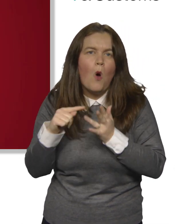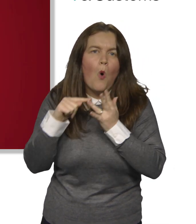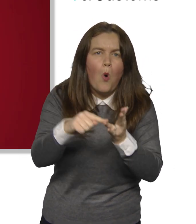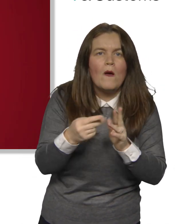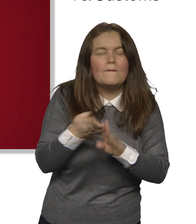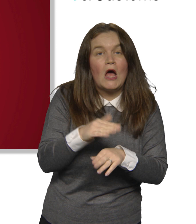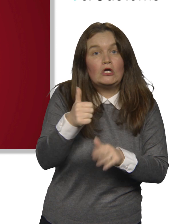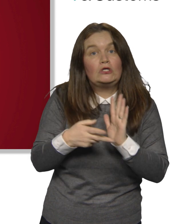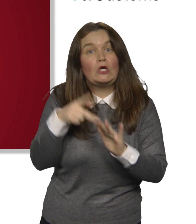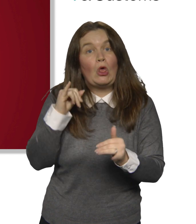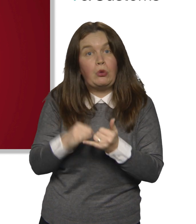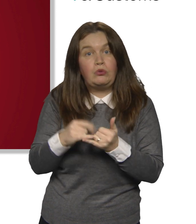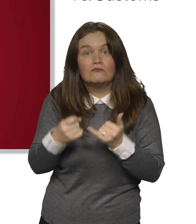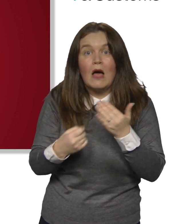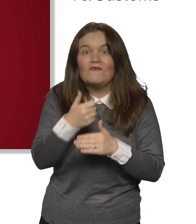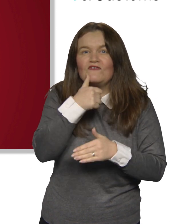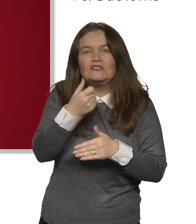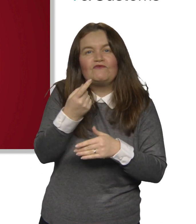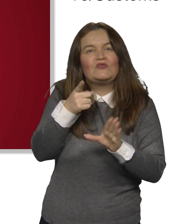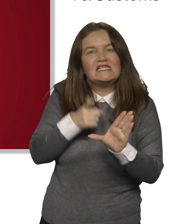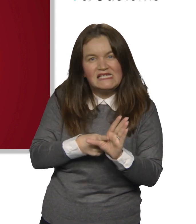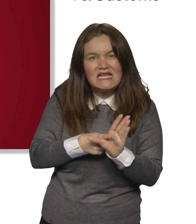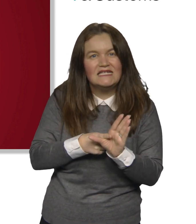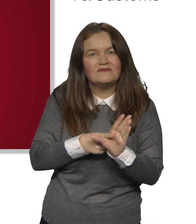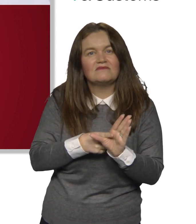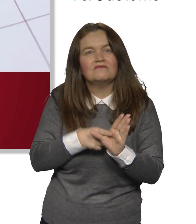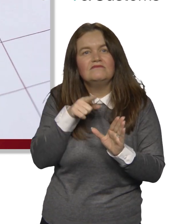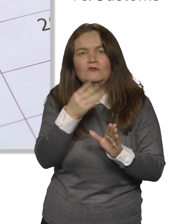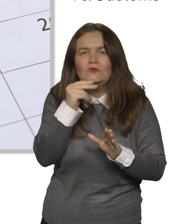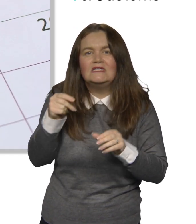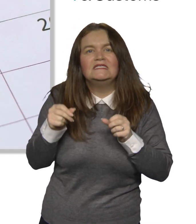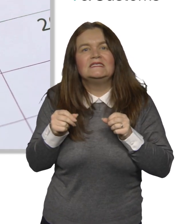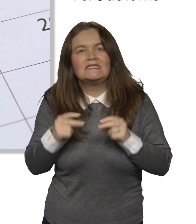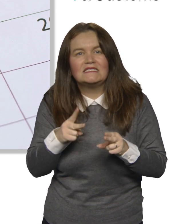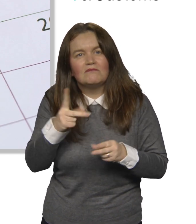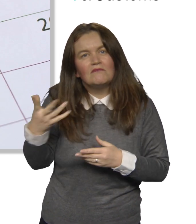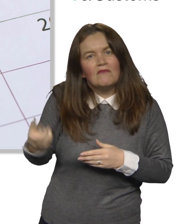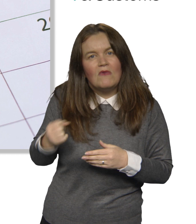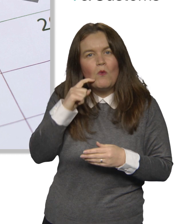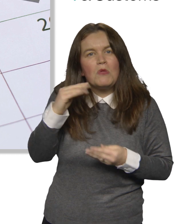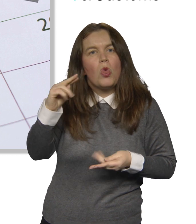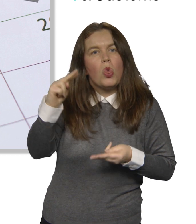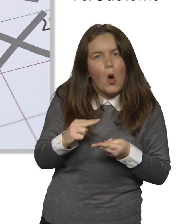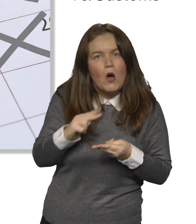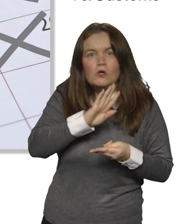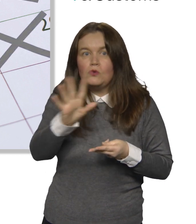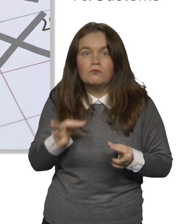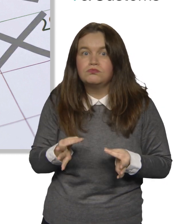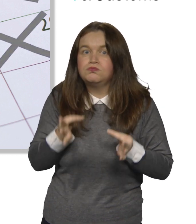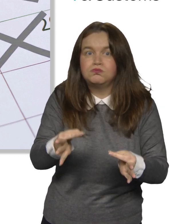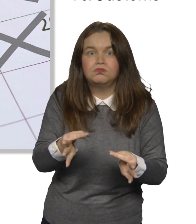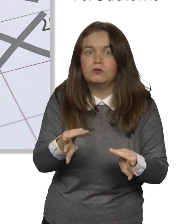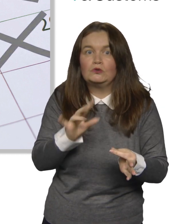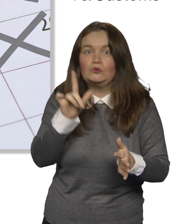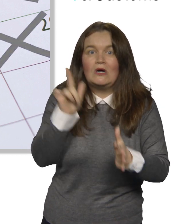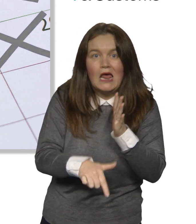often the case in the early years of using the scheme when your earnings are likely to be lower. Oh, and don't leave it too late because there are